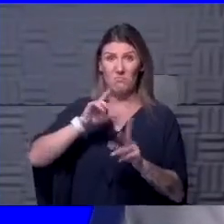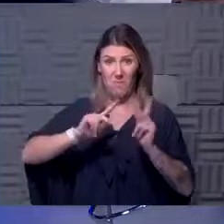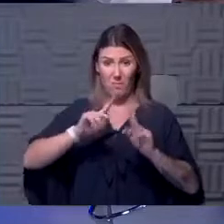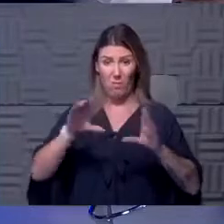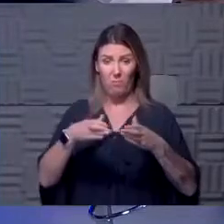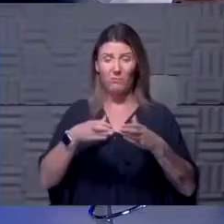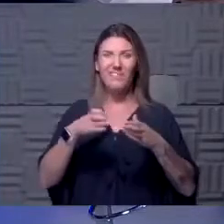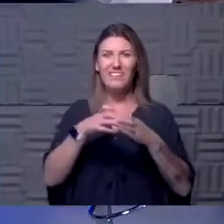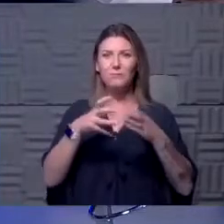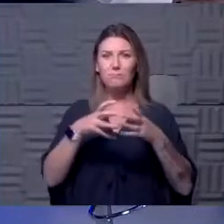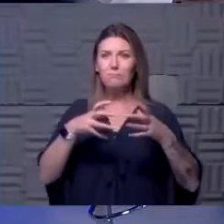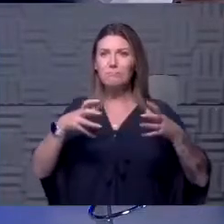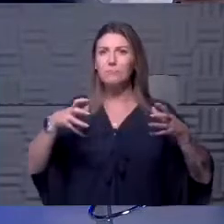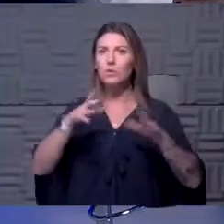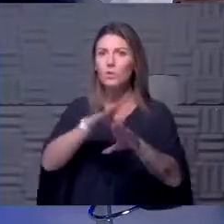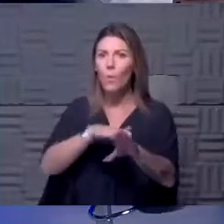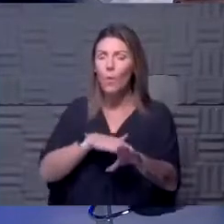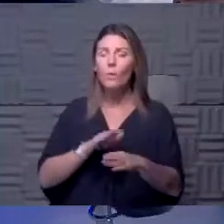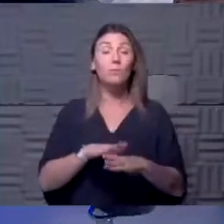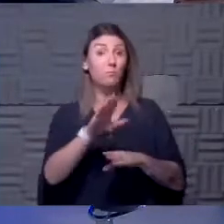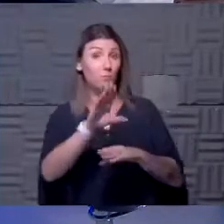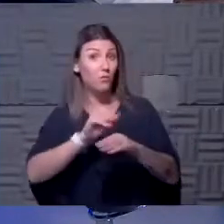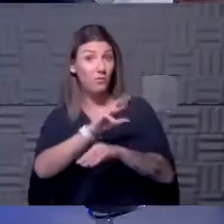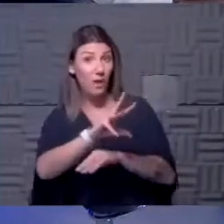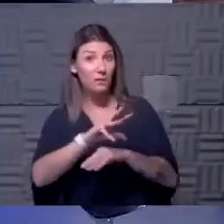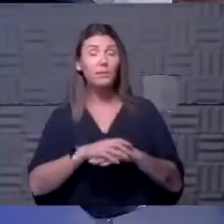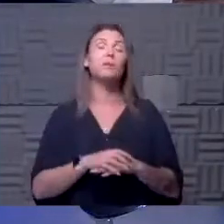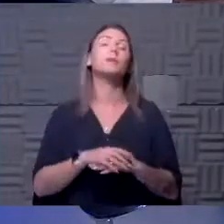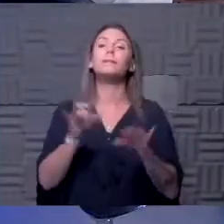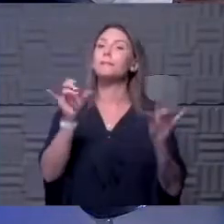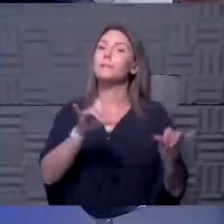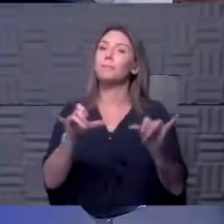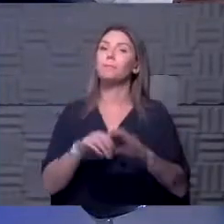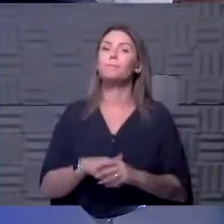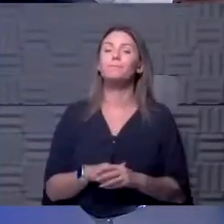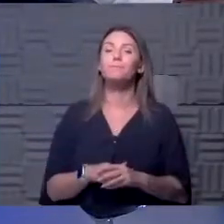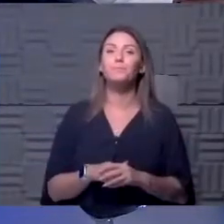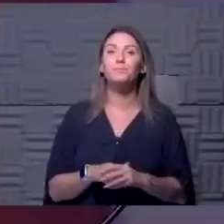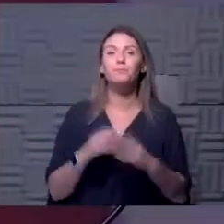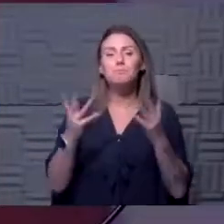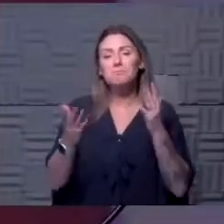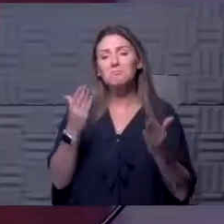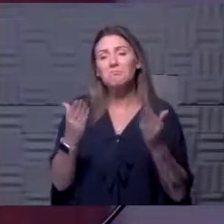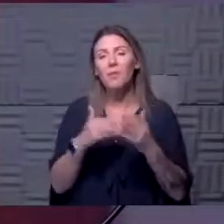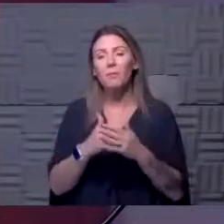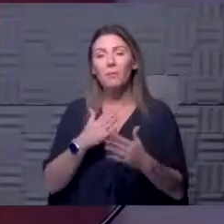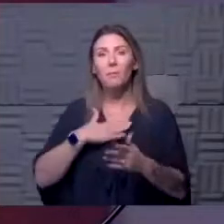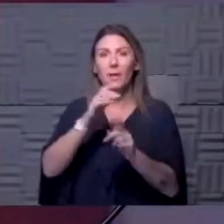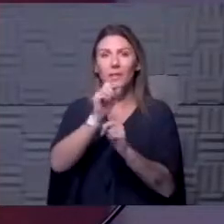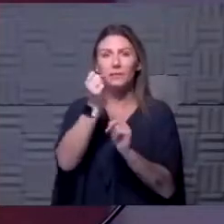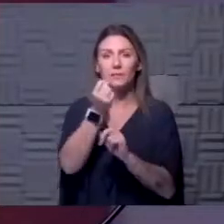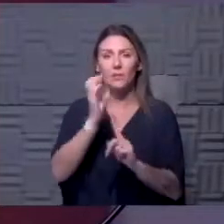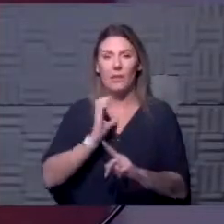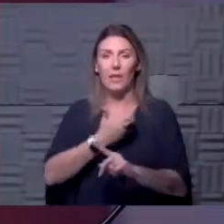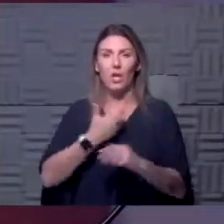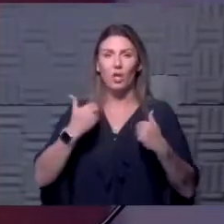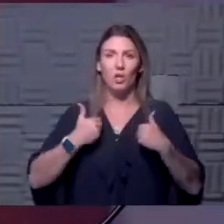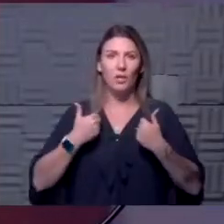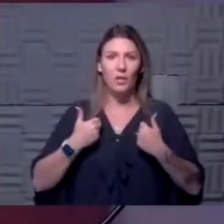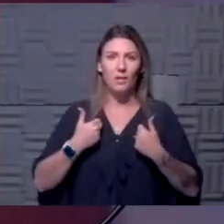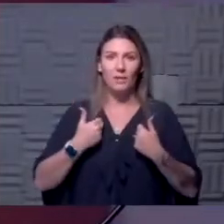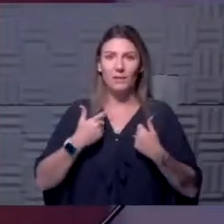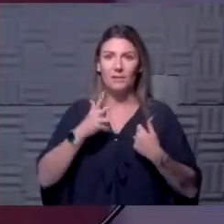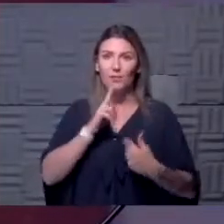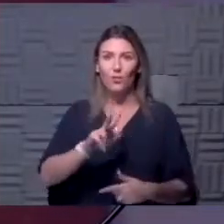Wilde, what do you tell people? What advice do you have? I think the same things. You know, maybe even in my situation, our youngest is